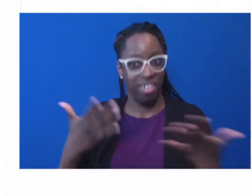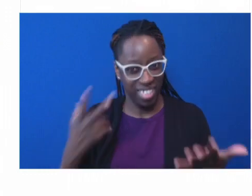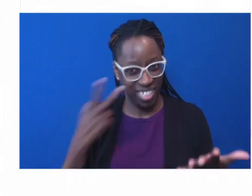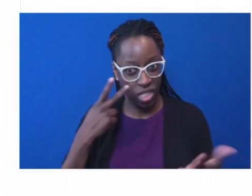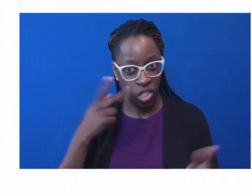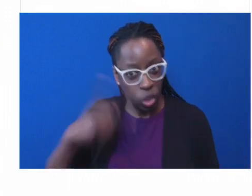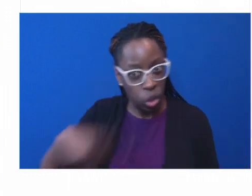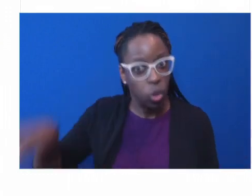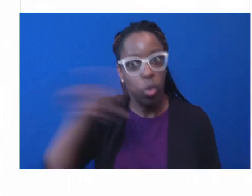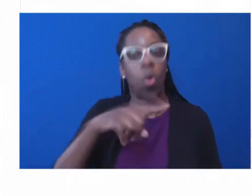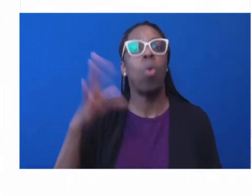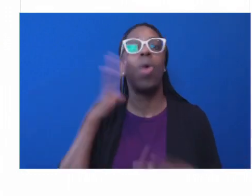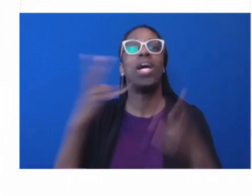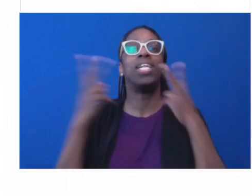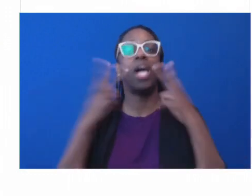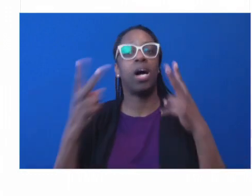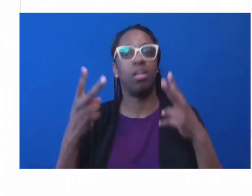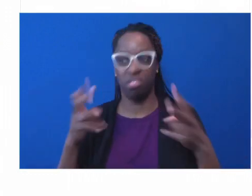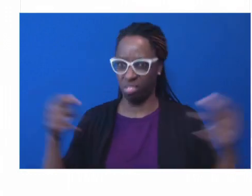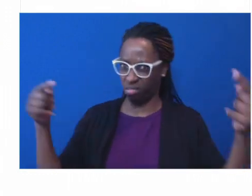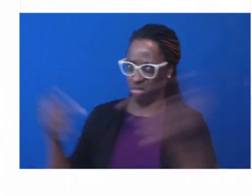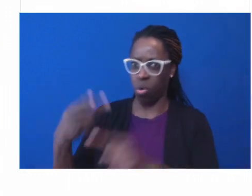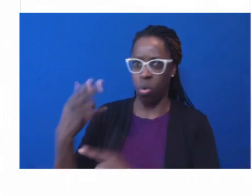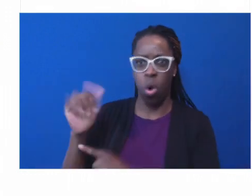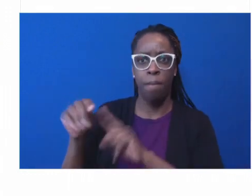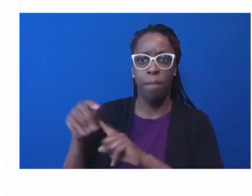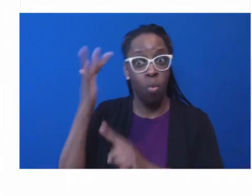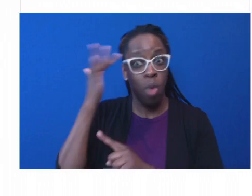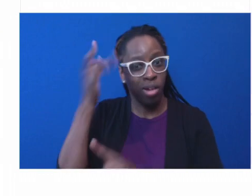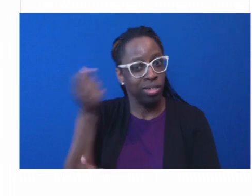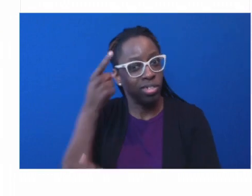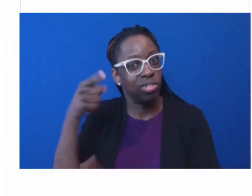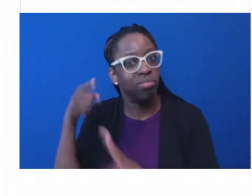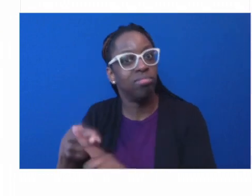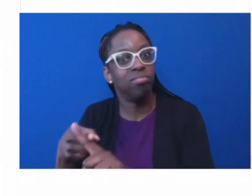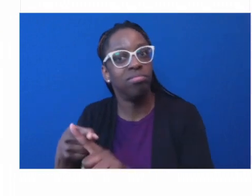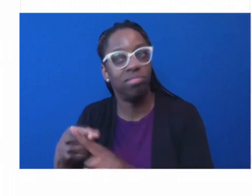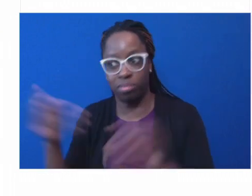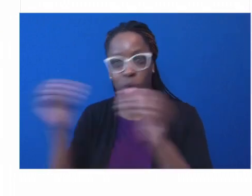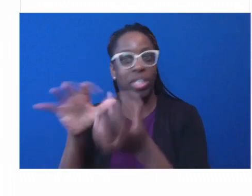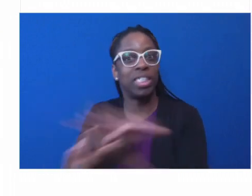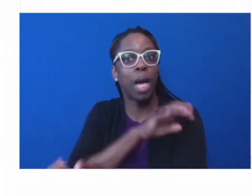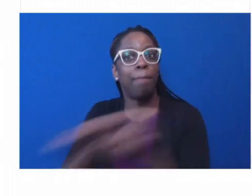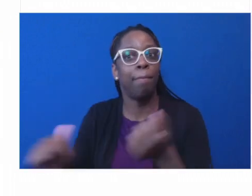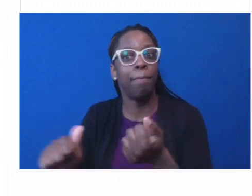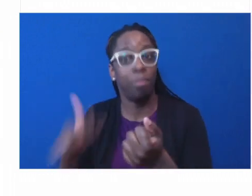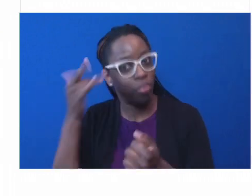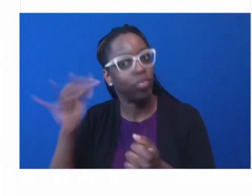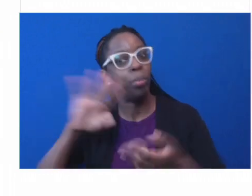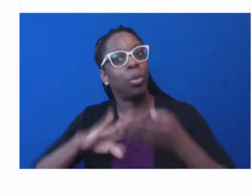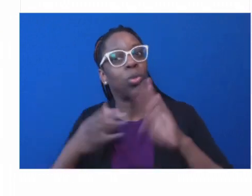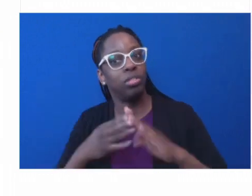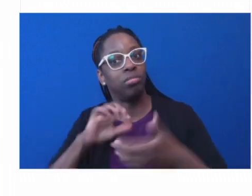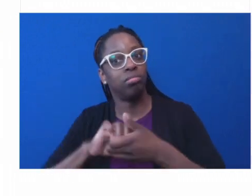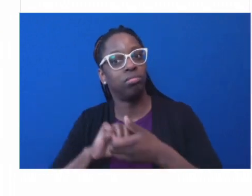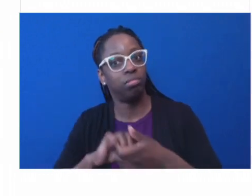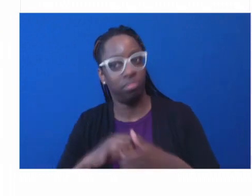risk. I'm going to trust you. And you're going to do that to me again? Unacceptable.